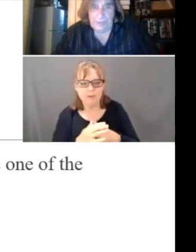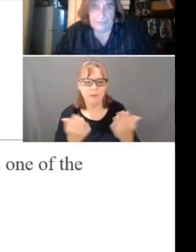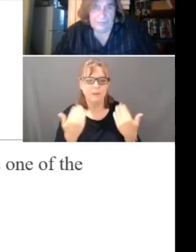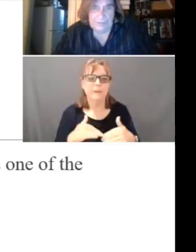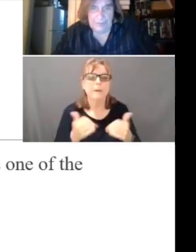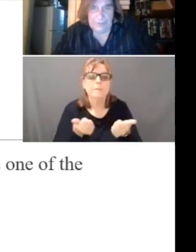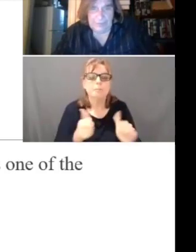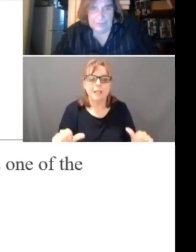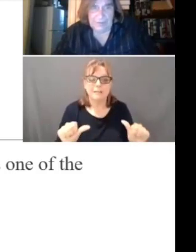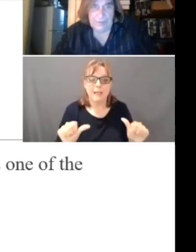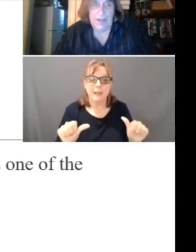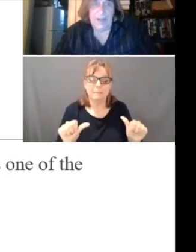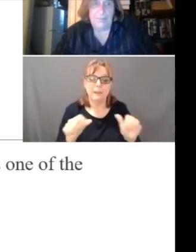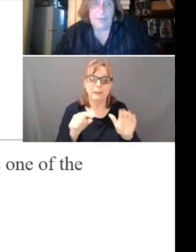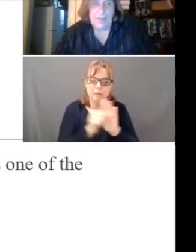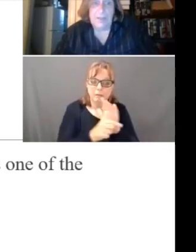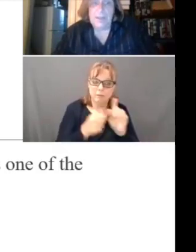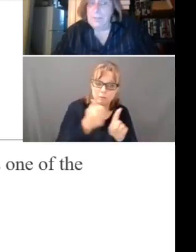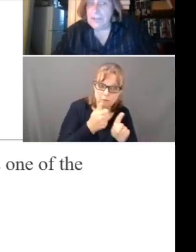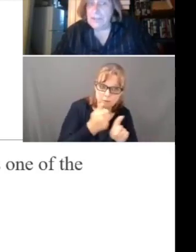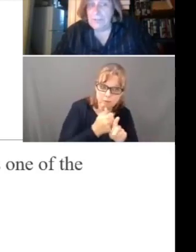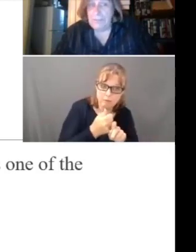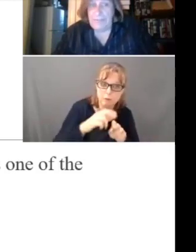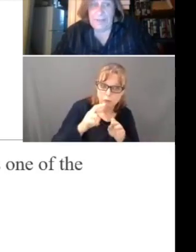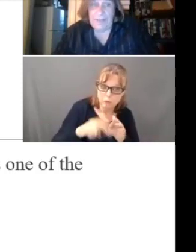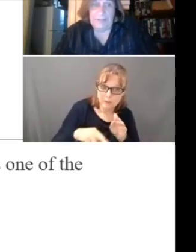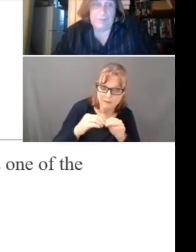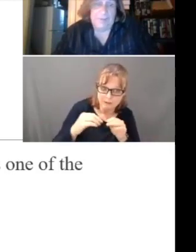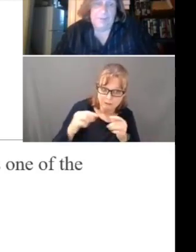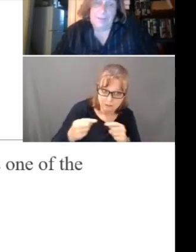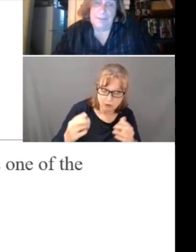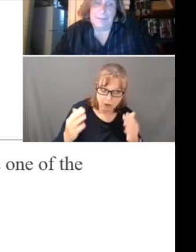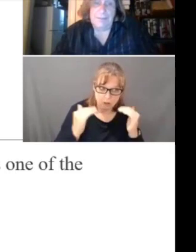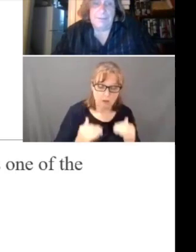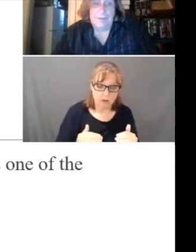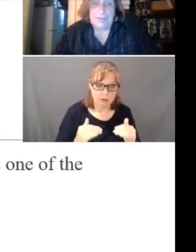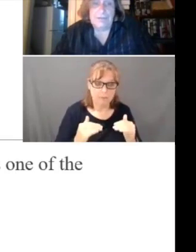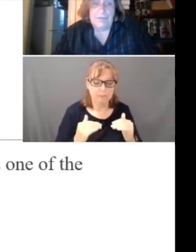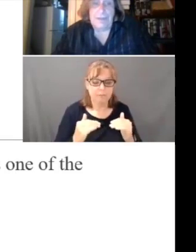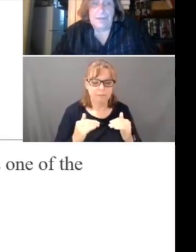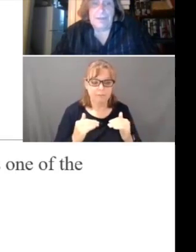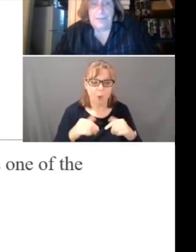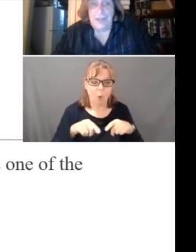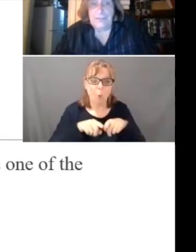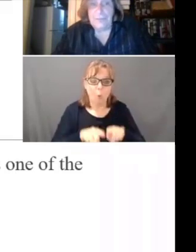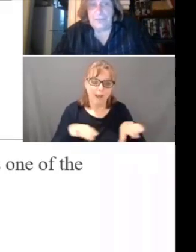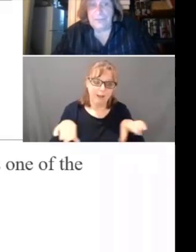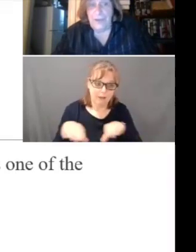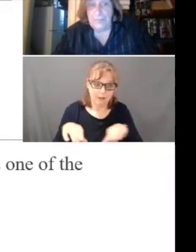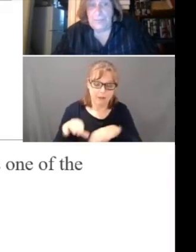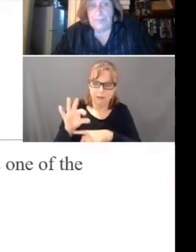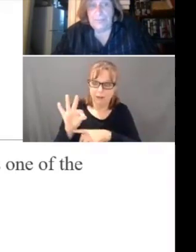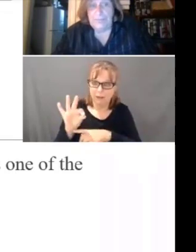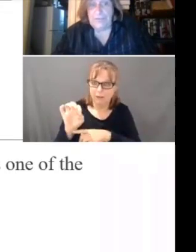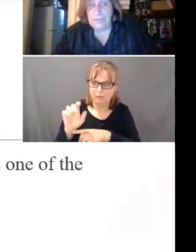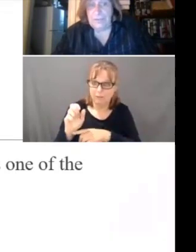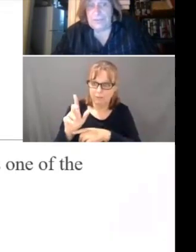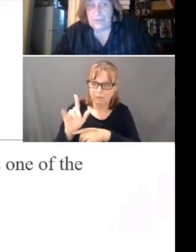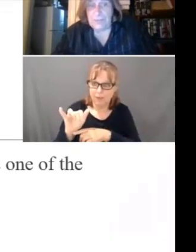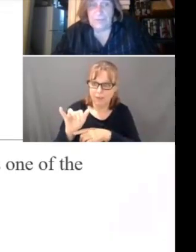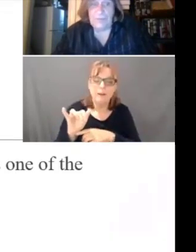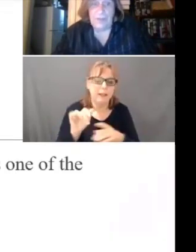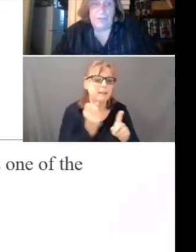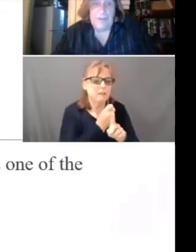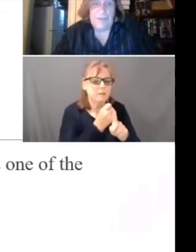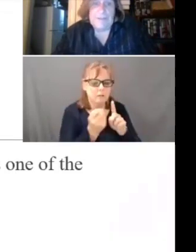which results in serious physical harm. Commission of a felony. Well, a commission of a felony is also an assault, be it a physical or